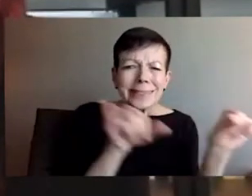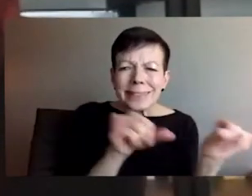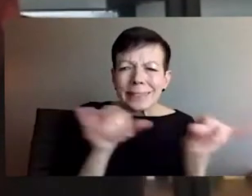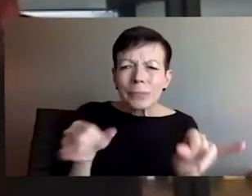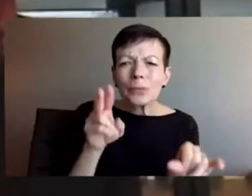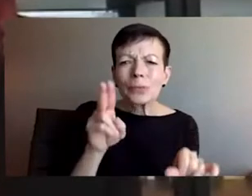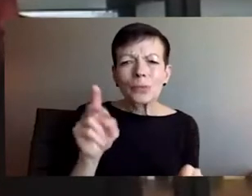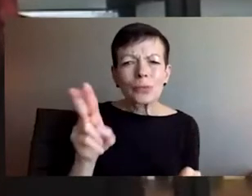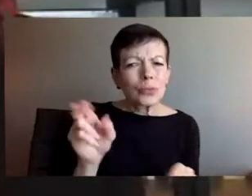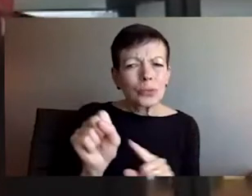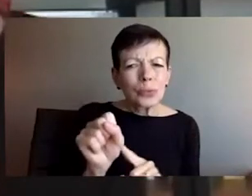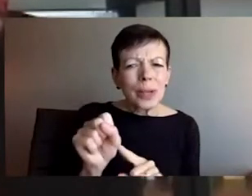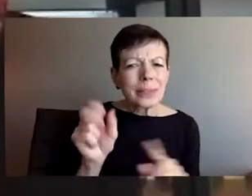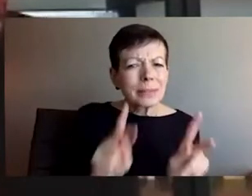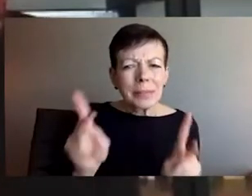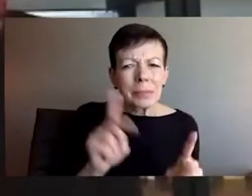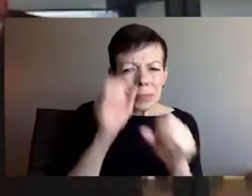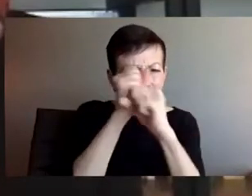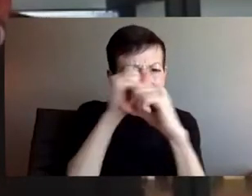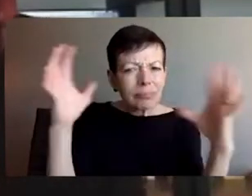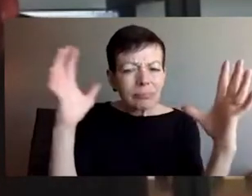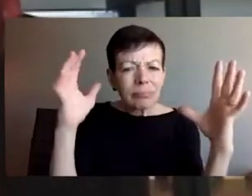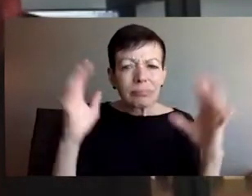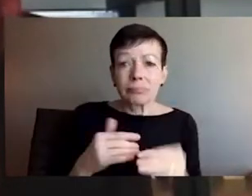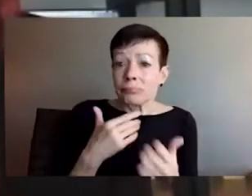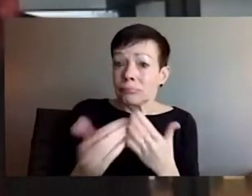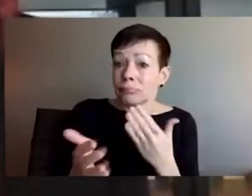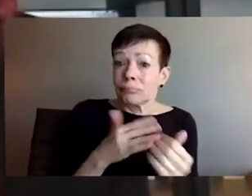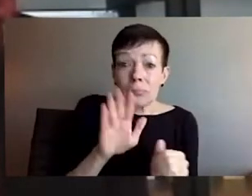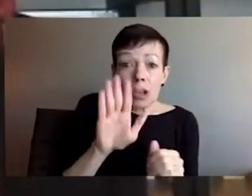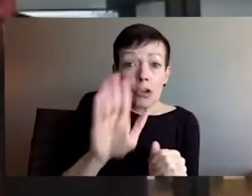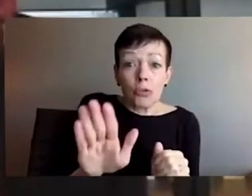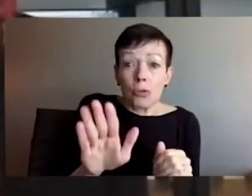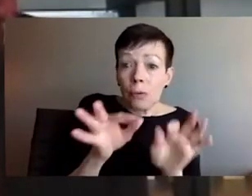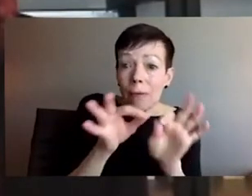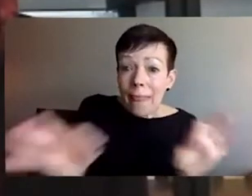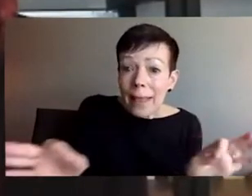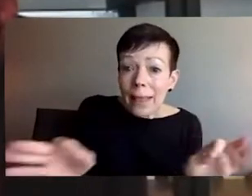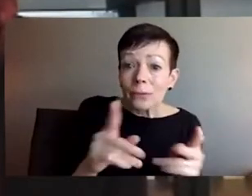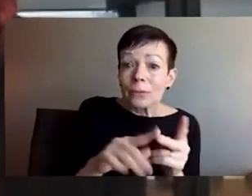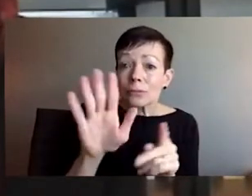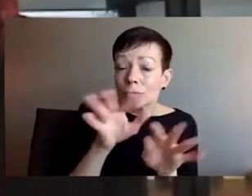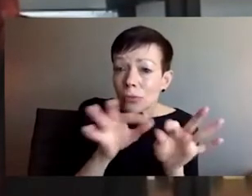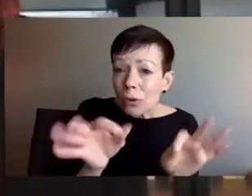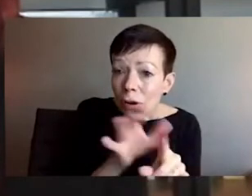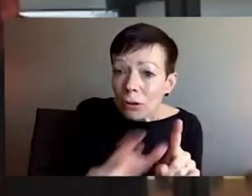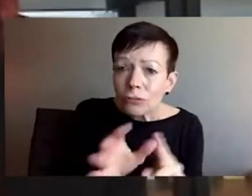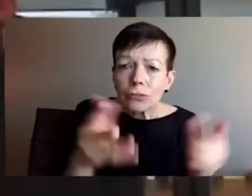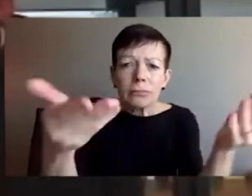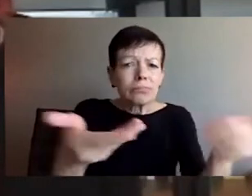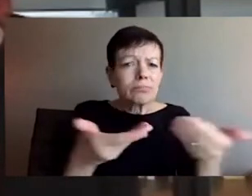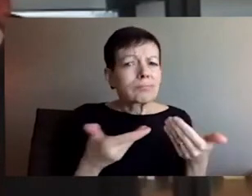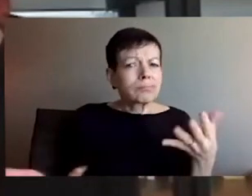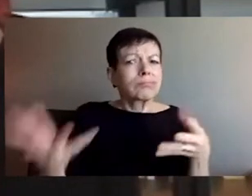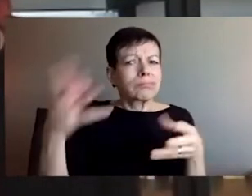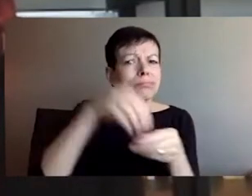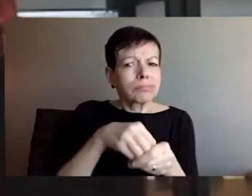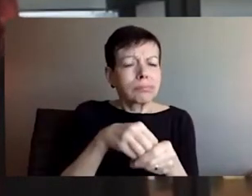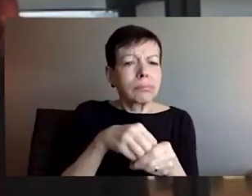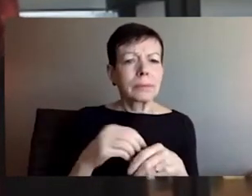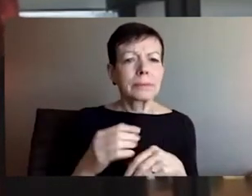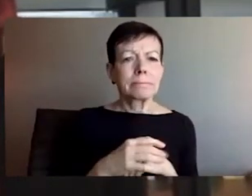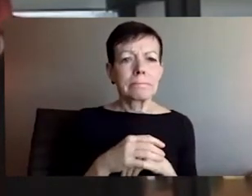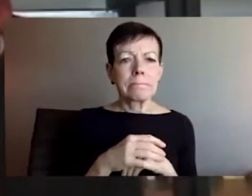linguistic and cultural practices. Um, it is important for our audience to understand that the Ukrainian constitution provides for, um,